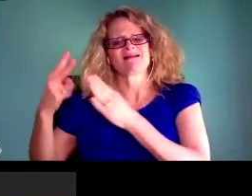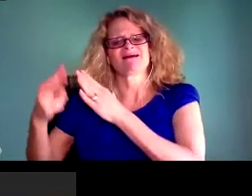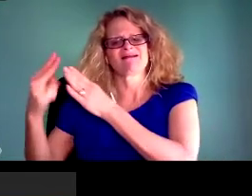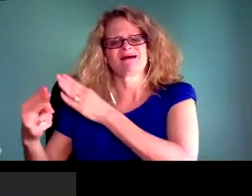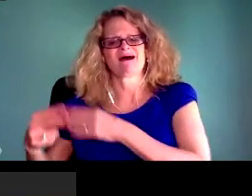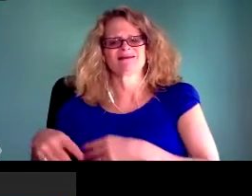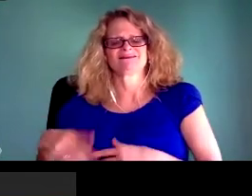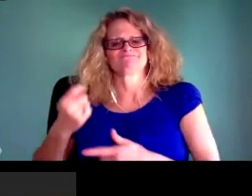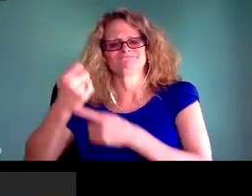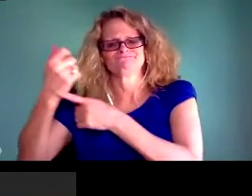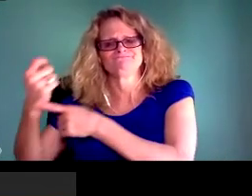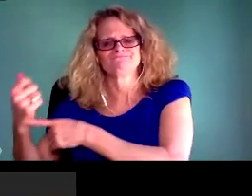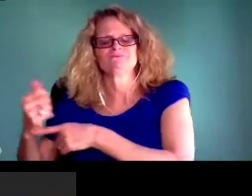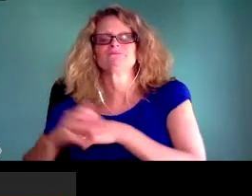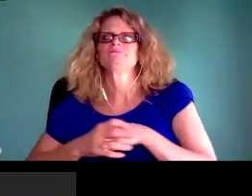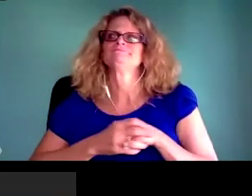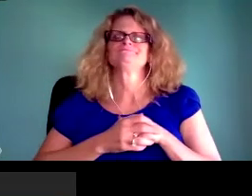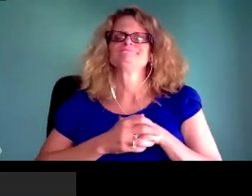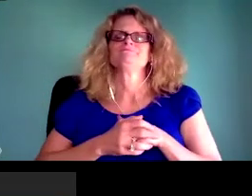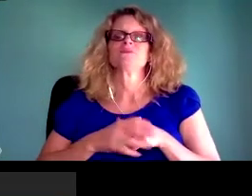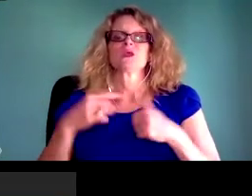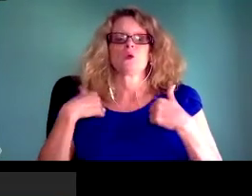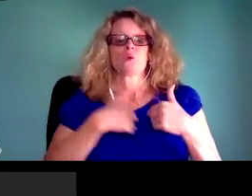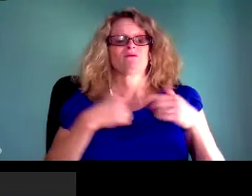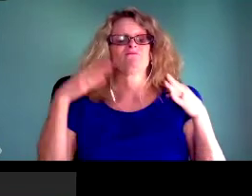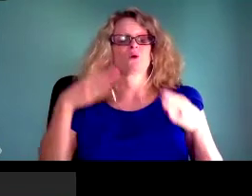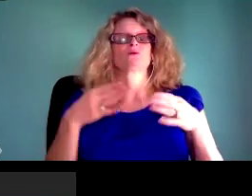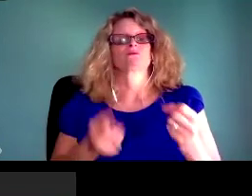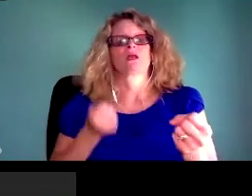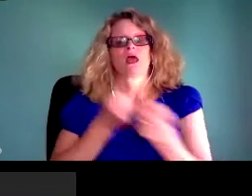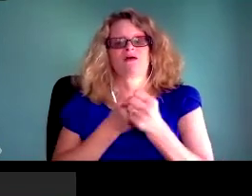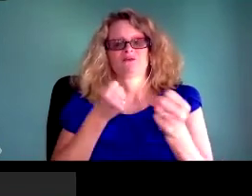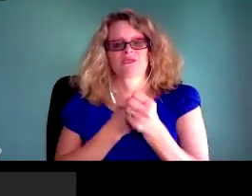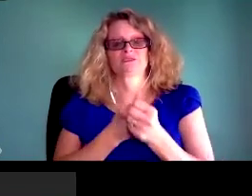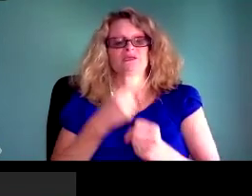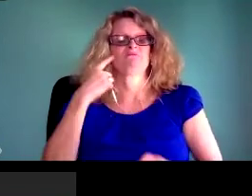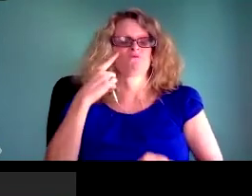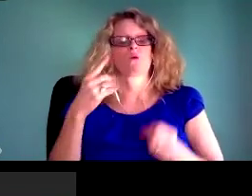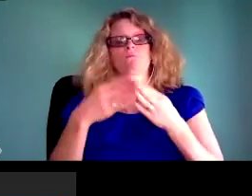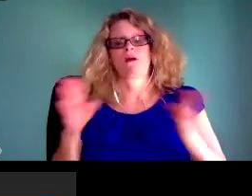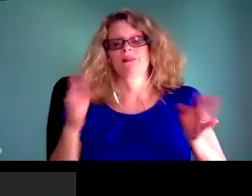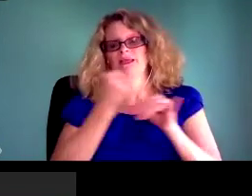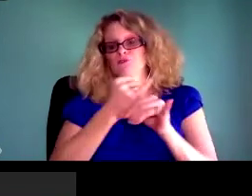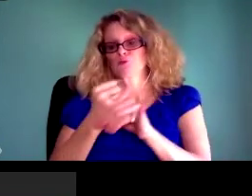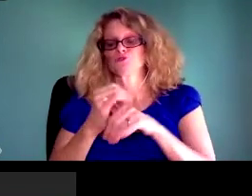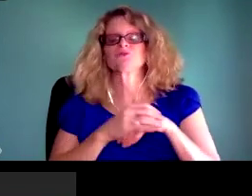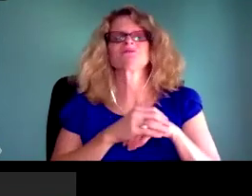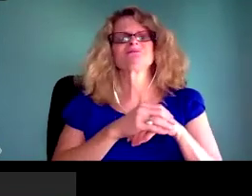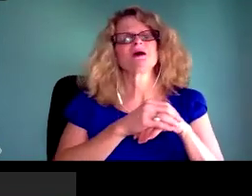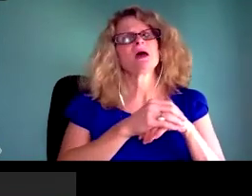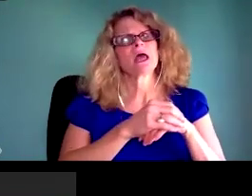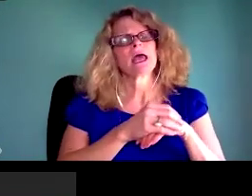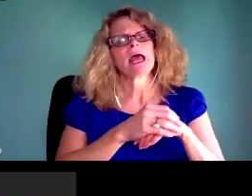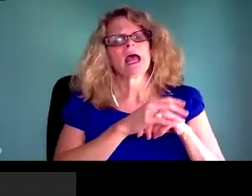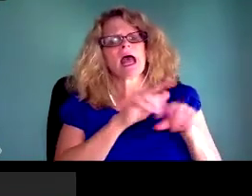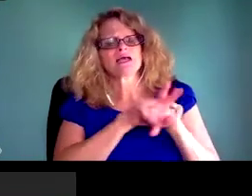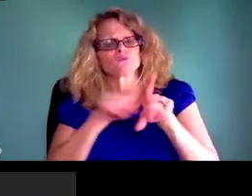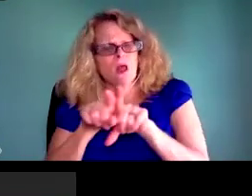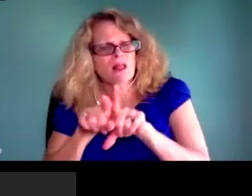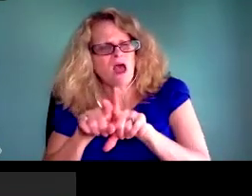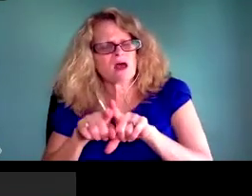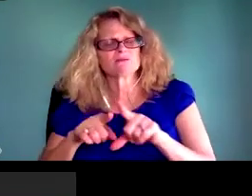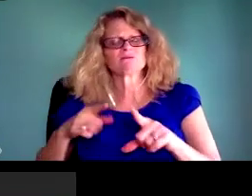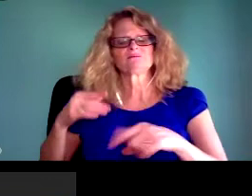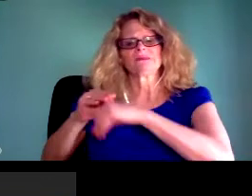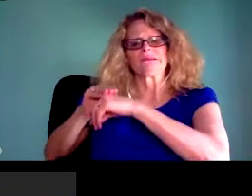The last kind of thing that I want to share. The this kind of future work that I'm working on, and there's a preview of this work with an interview I did with Ethan